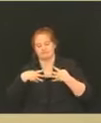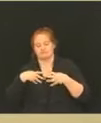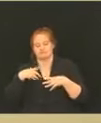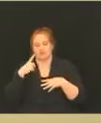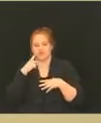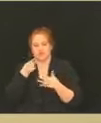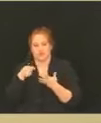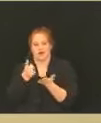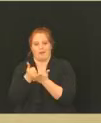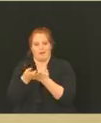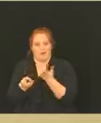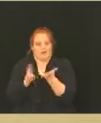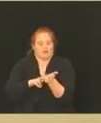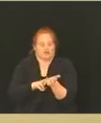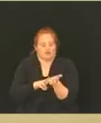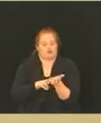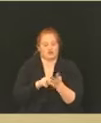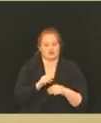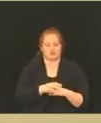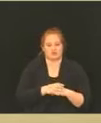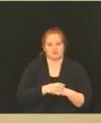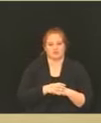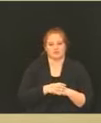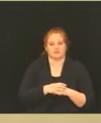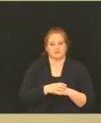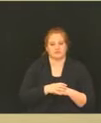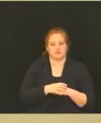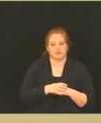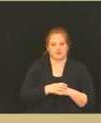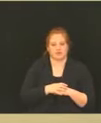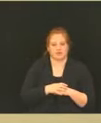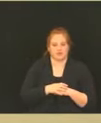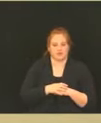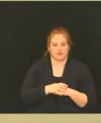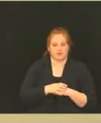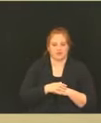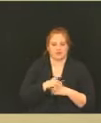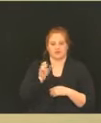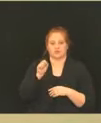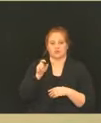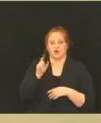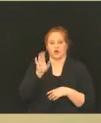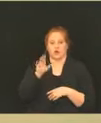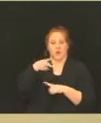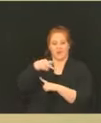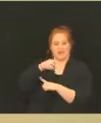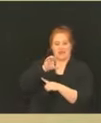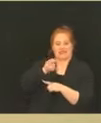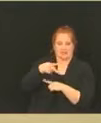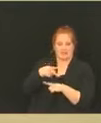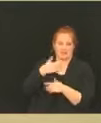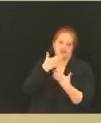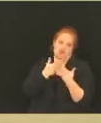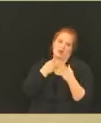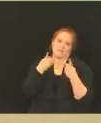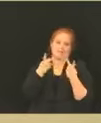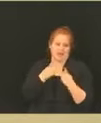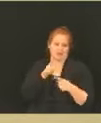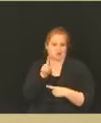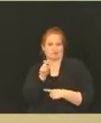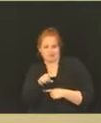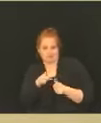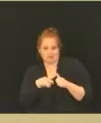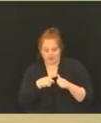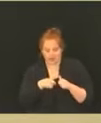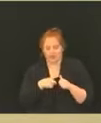register. And the providers with the health systems, your PCP is always a good place to start. A lot